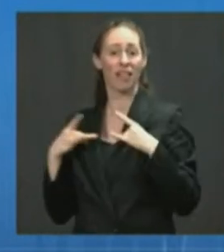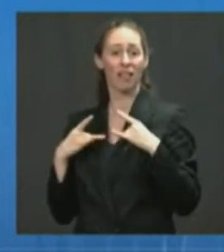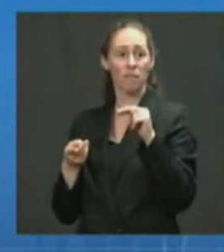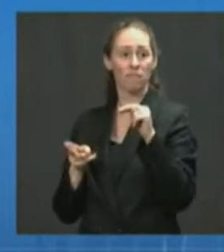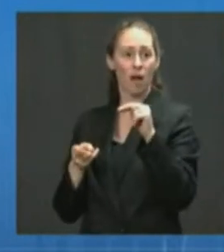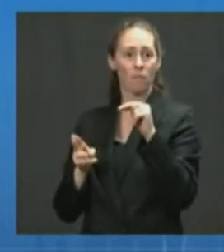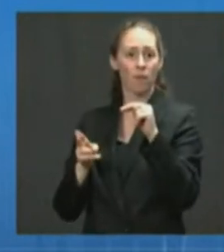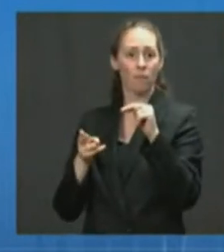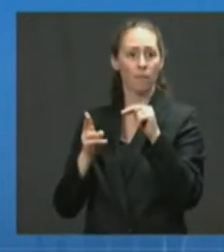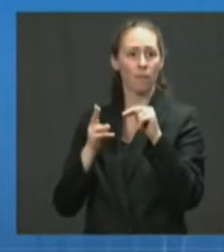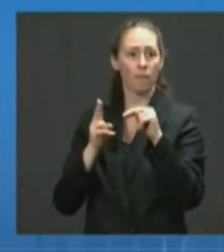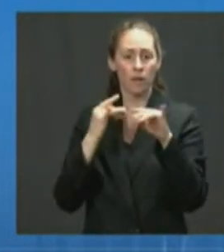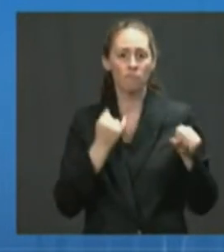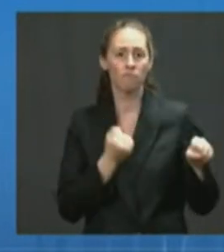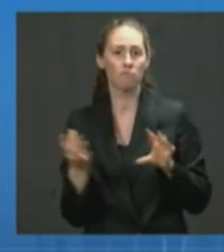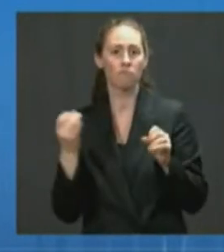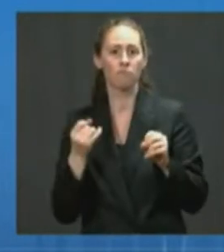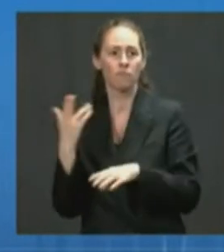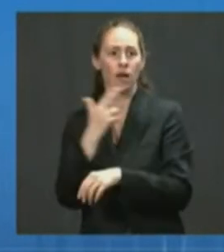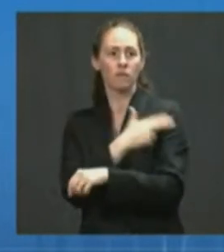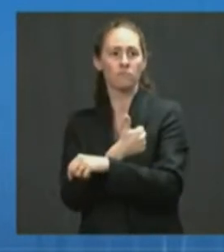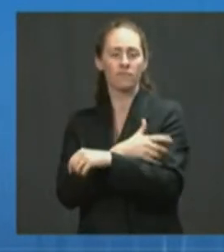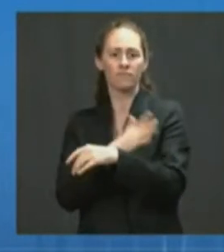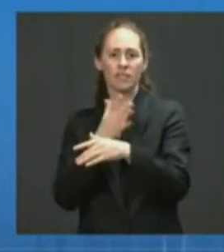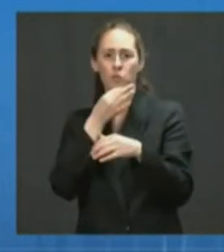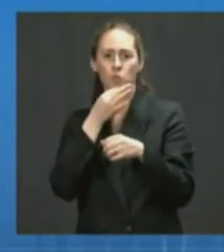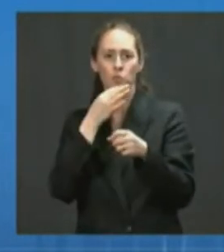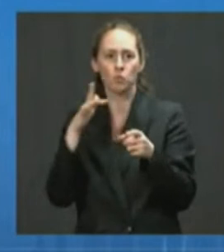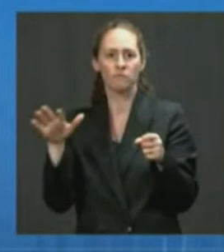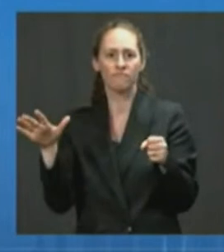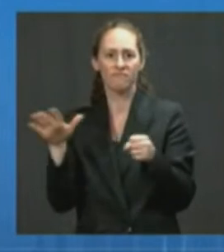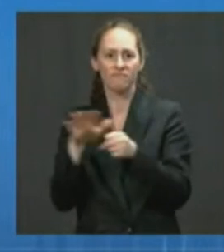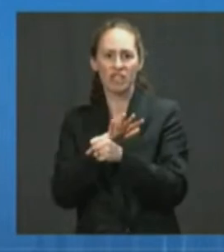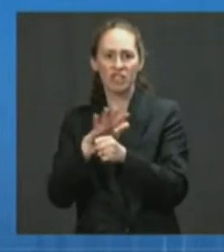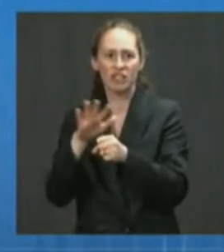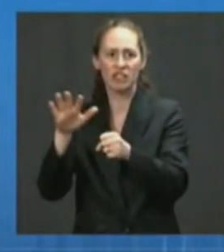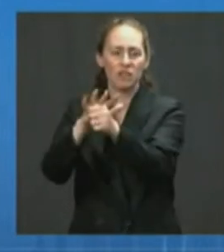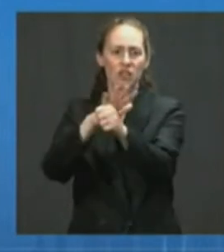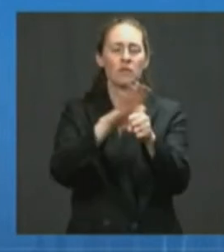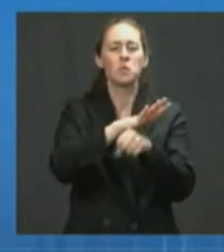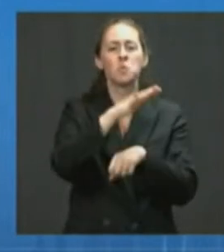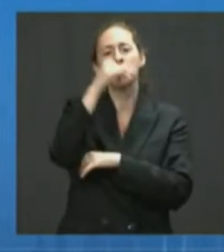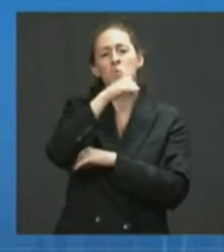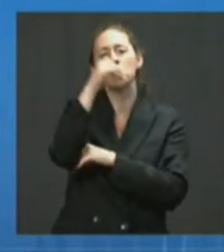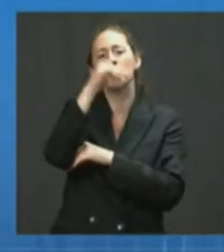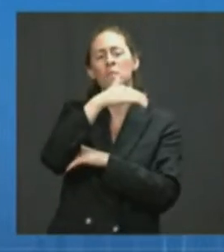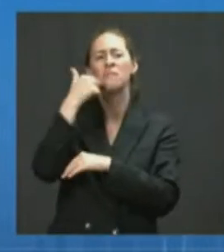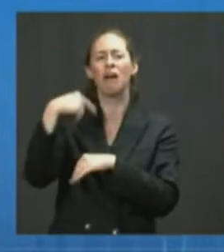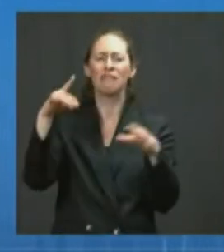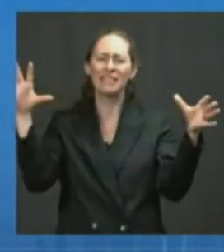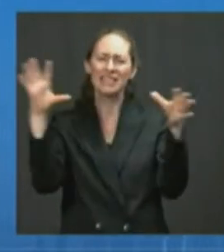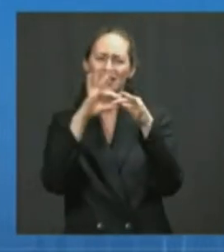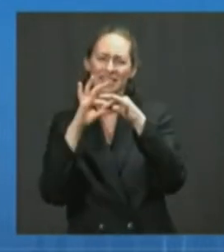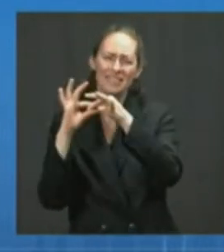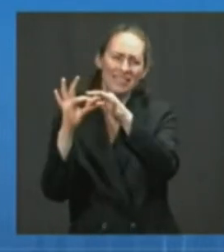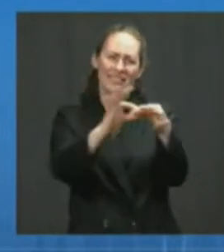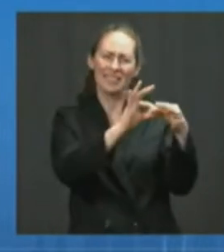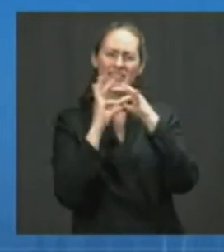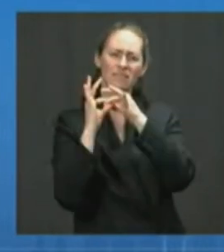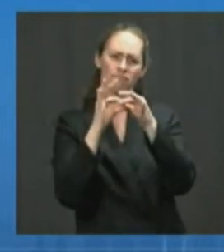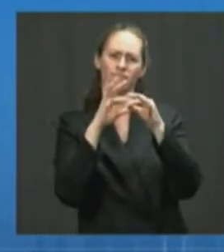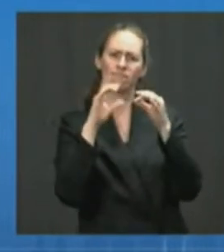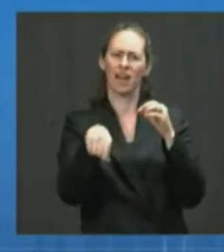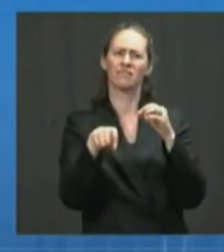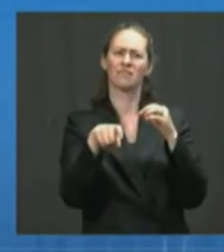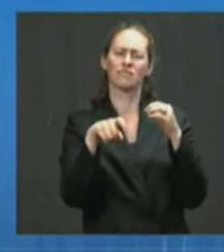in some areas. We need to come together as one nation, unified in our resolve to protect the health of